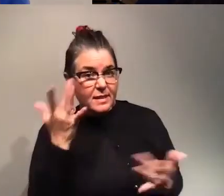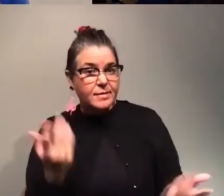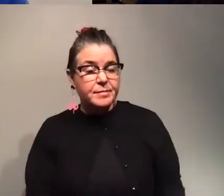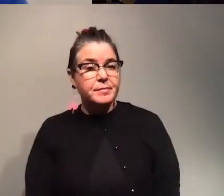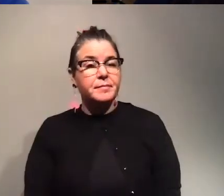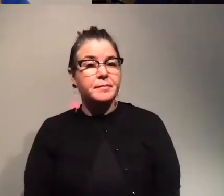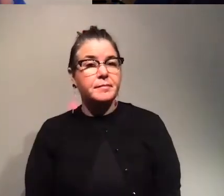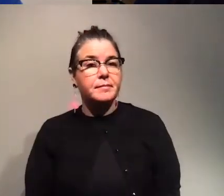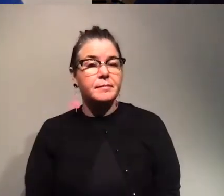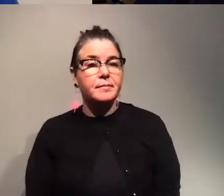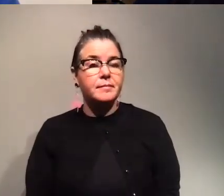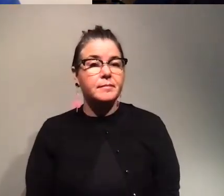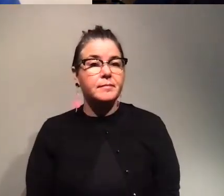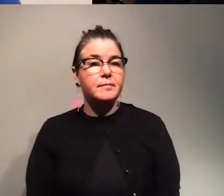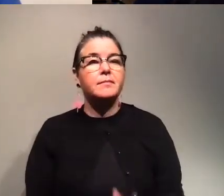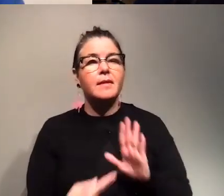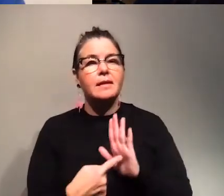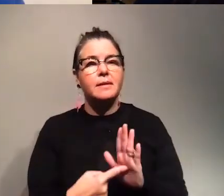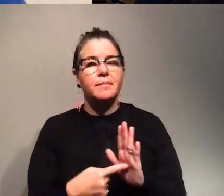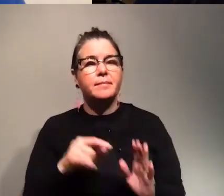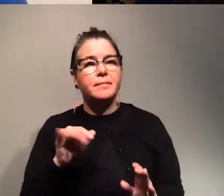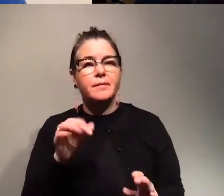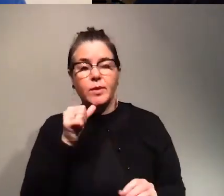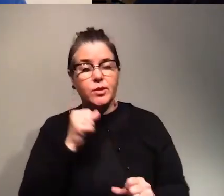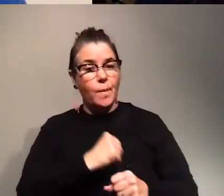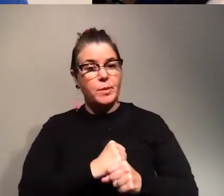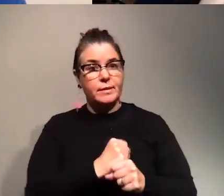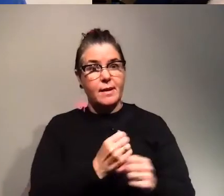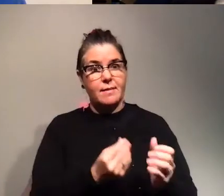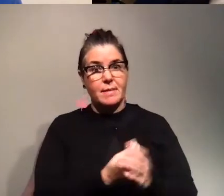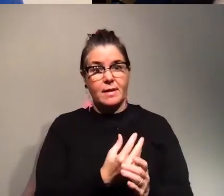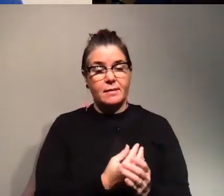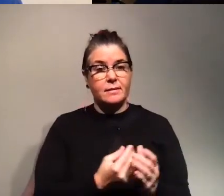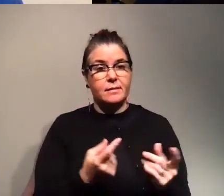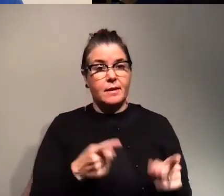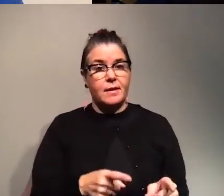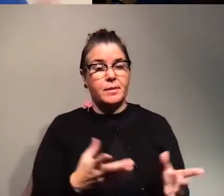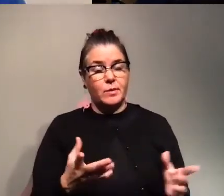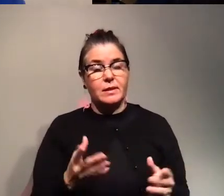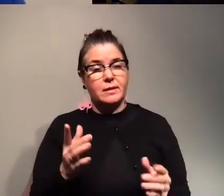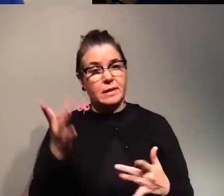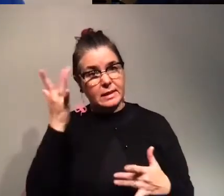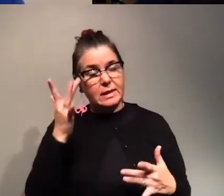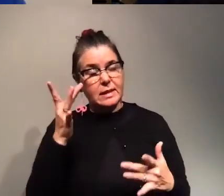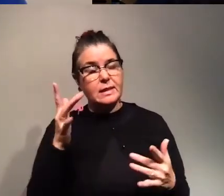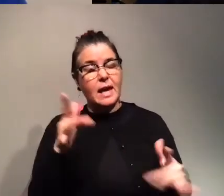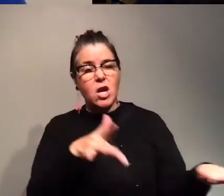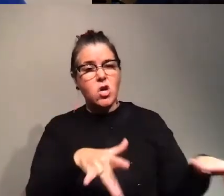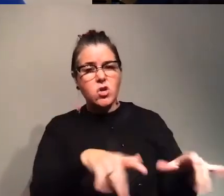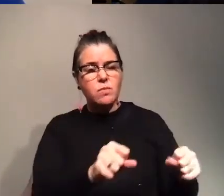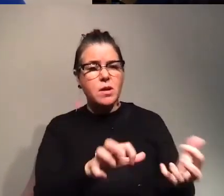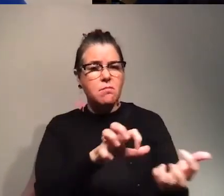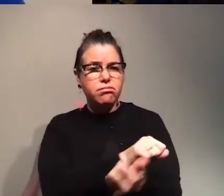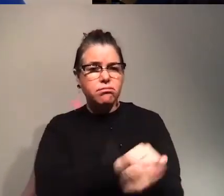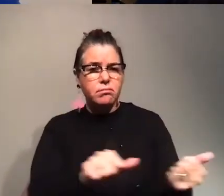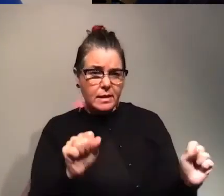for example if we do not protect them um diseases can wipe off that that food crop